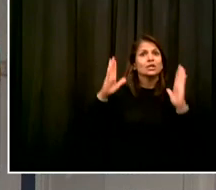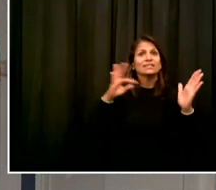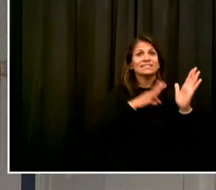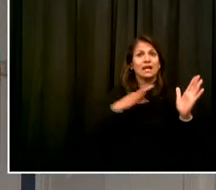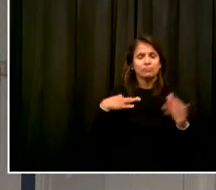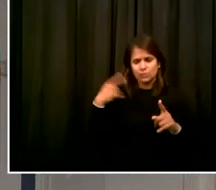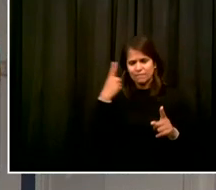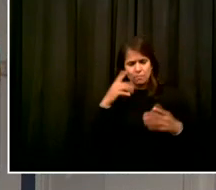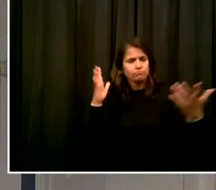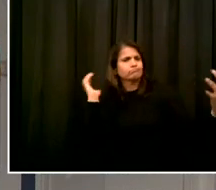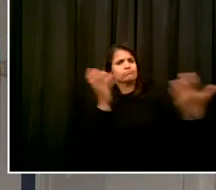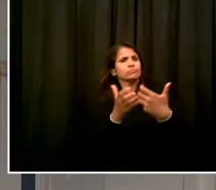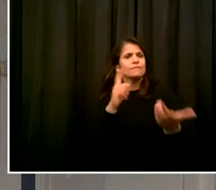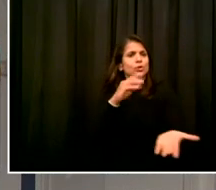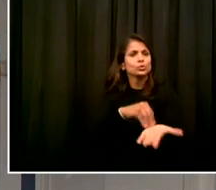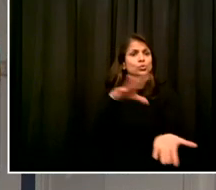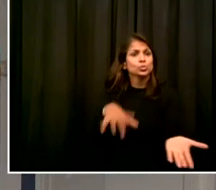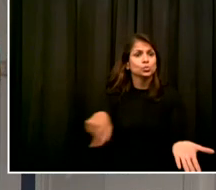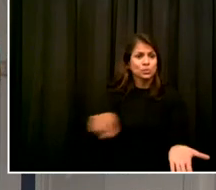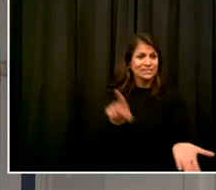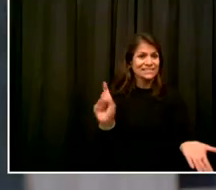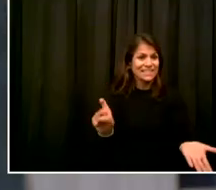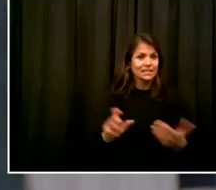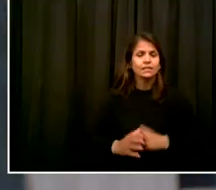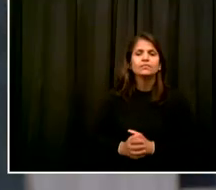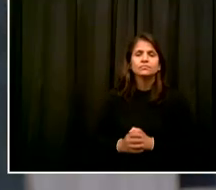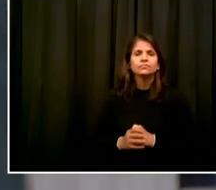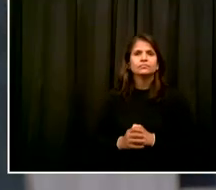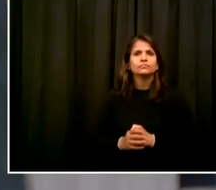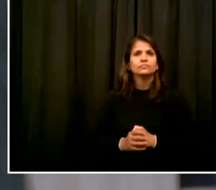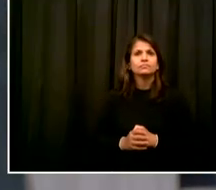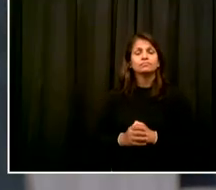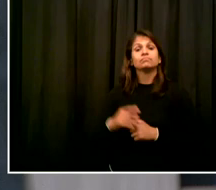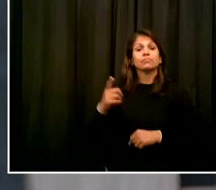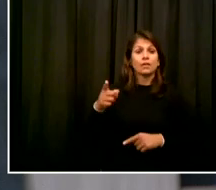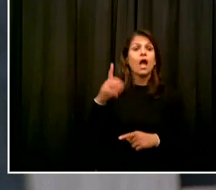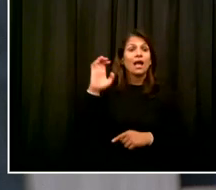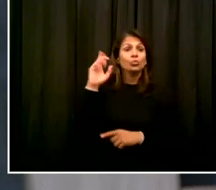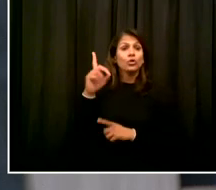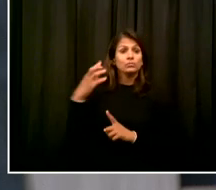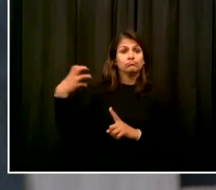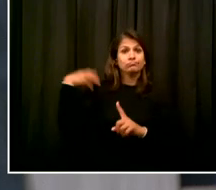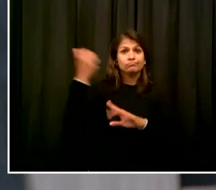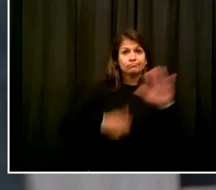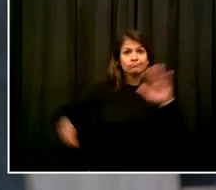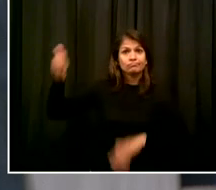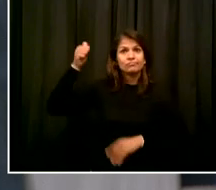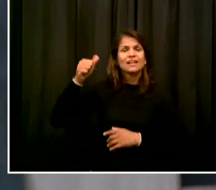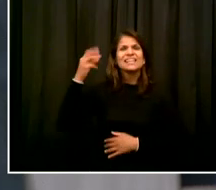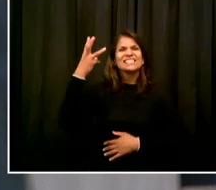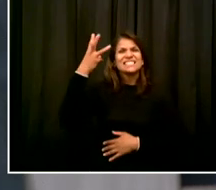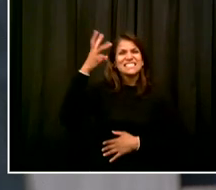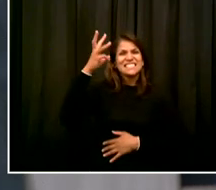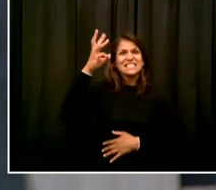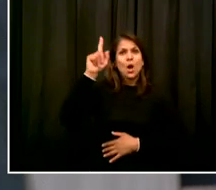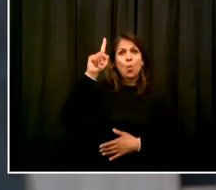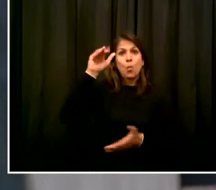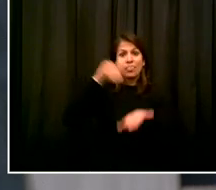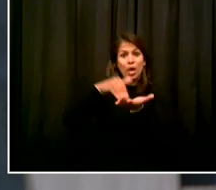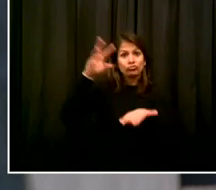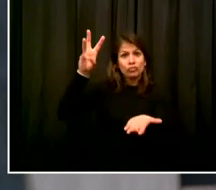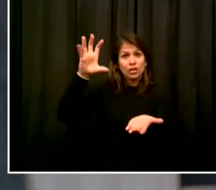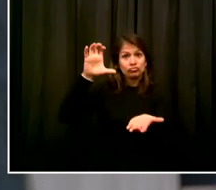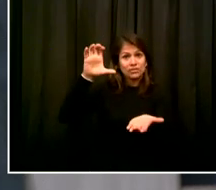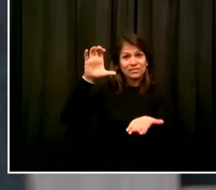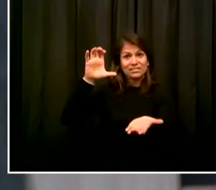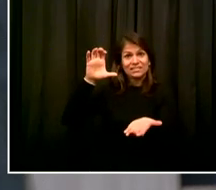principals have already been trained. All 1600 principals have been trained over the summer. Teachers are on summer break.